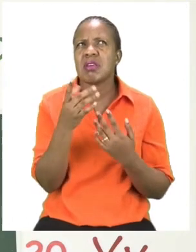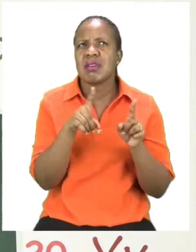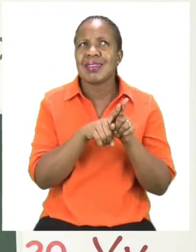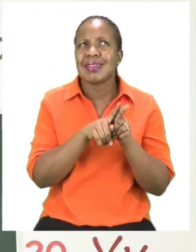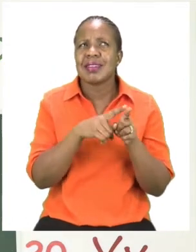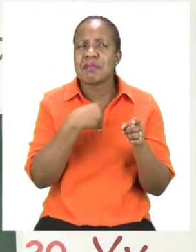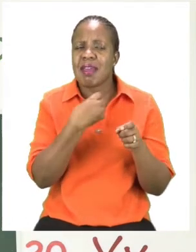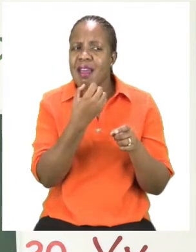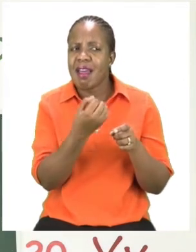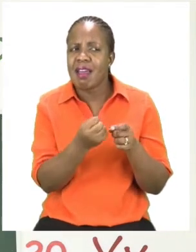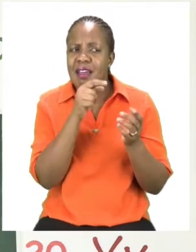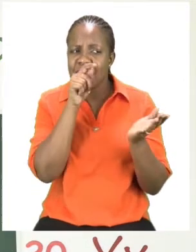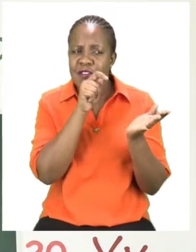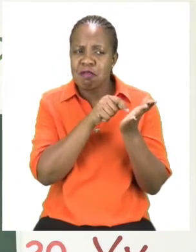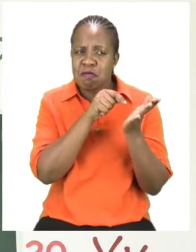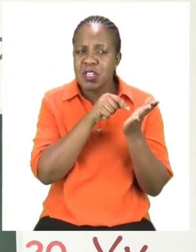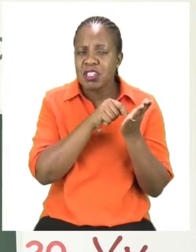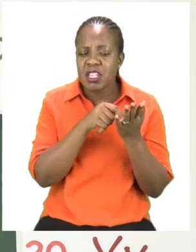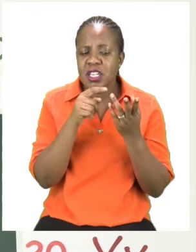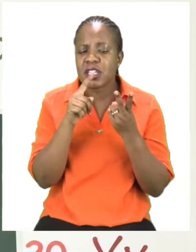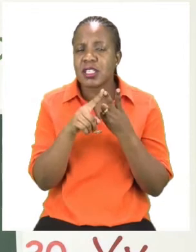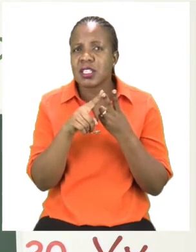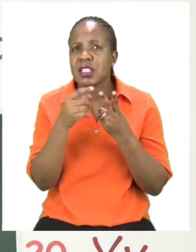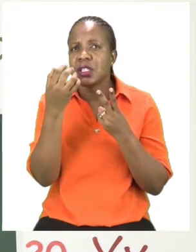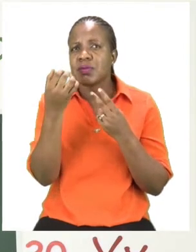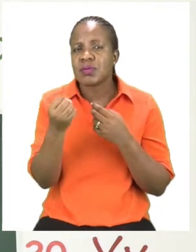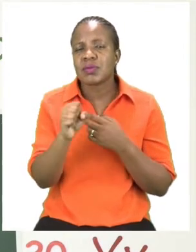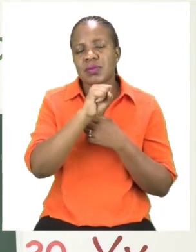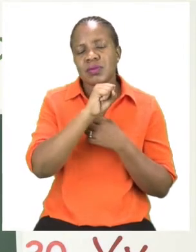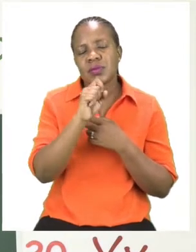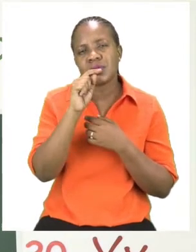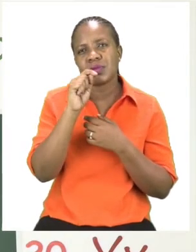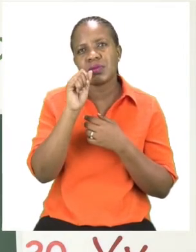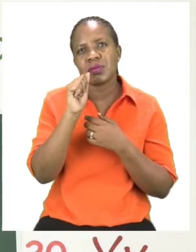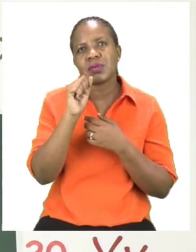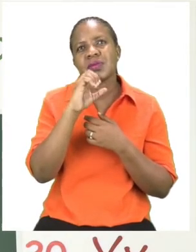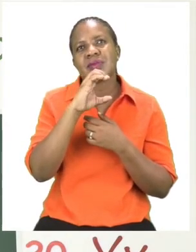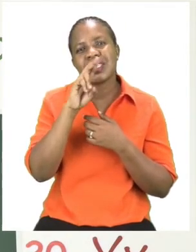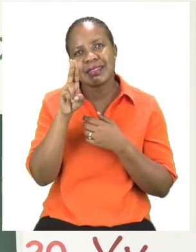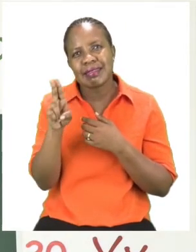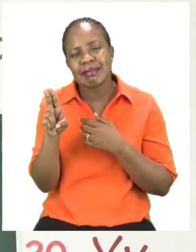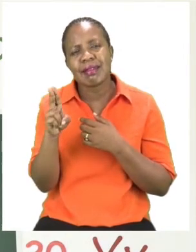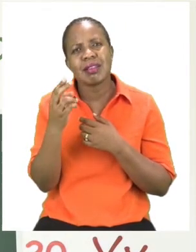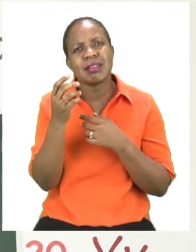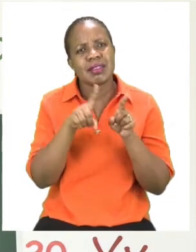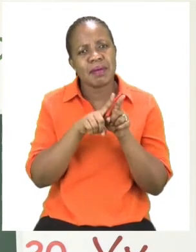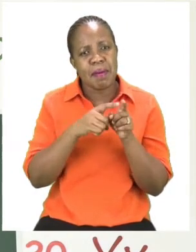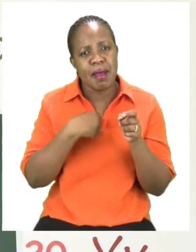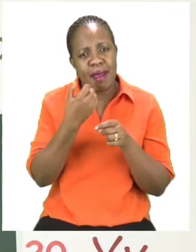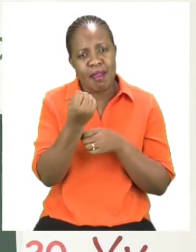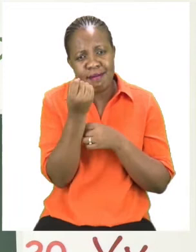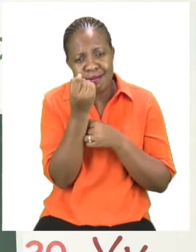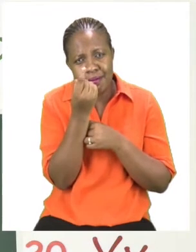you have a salad or a vegetable. This is what is called a balanced diet.